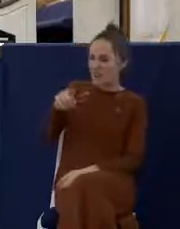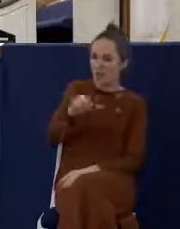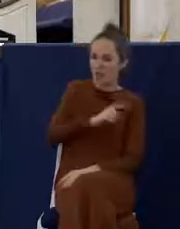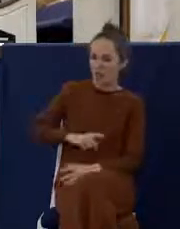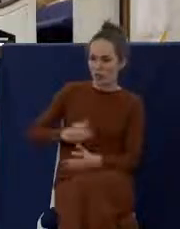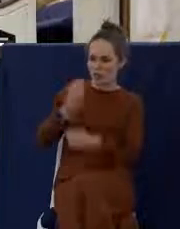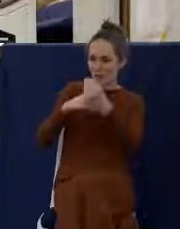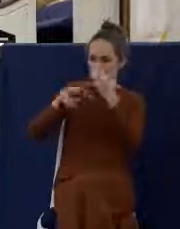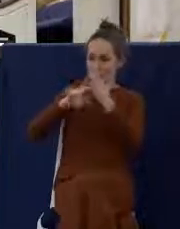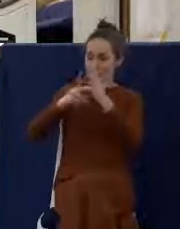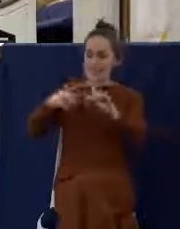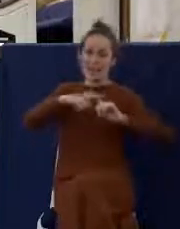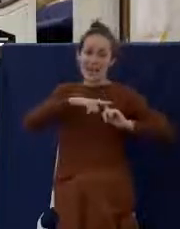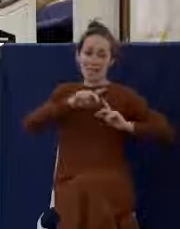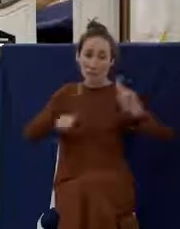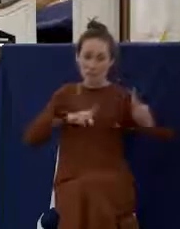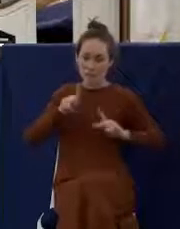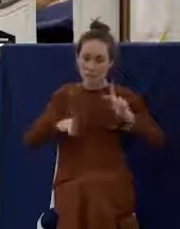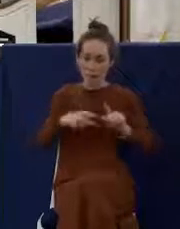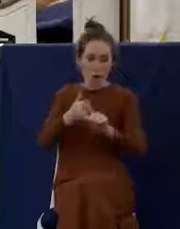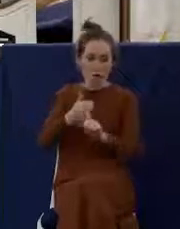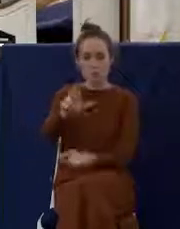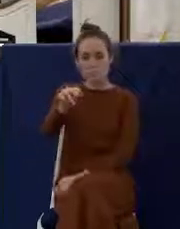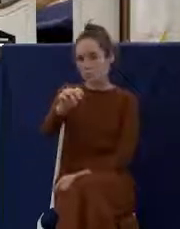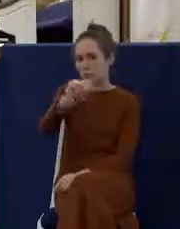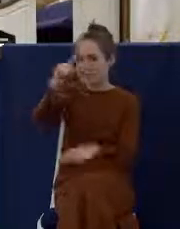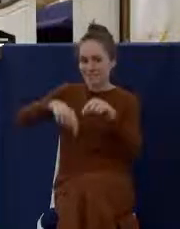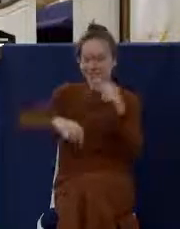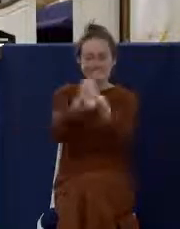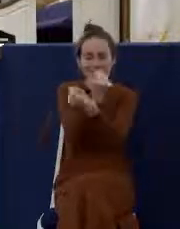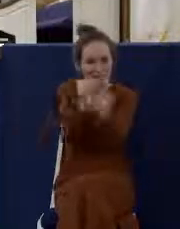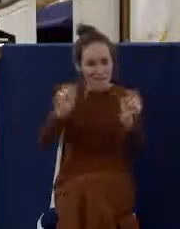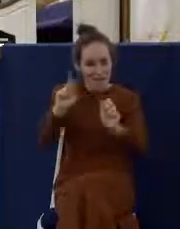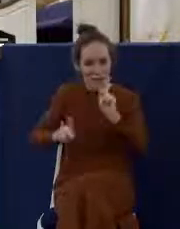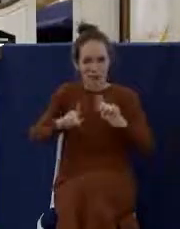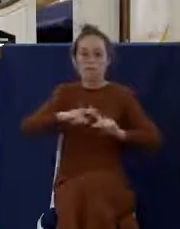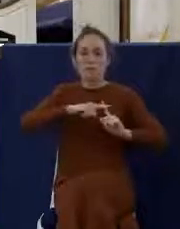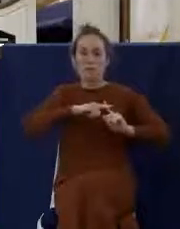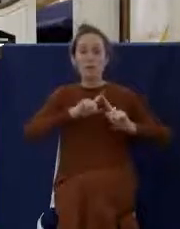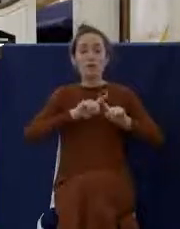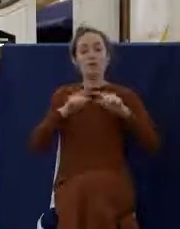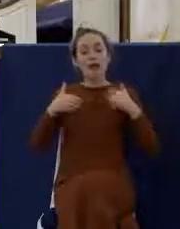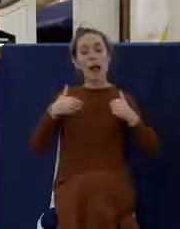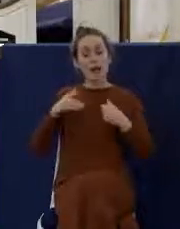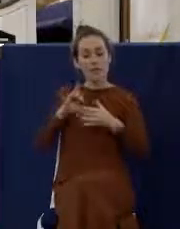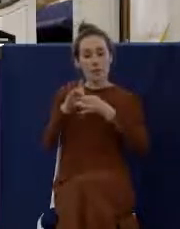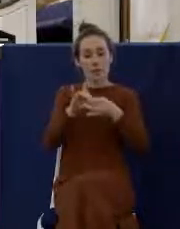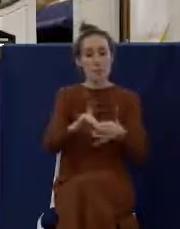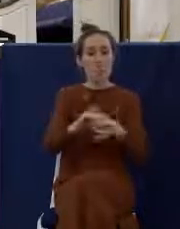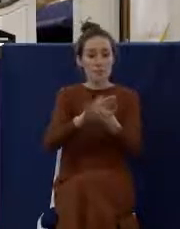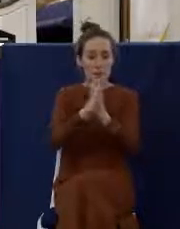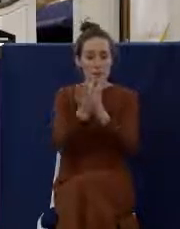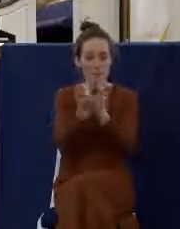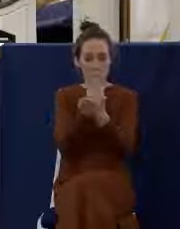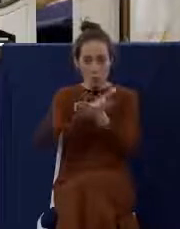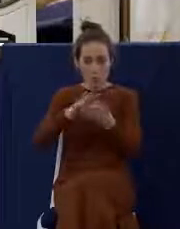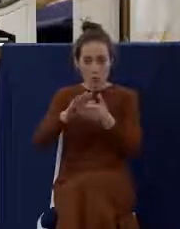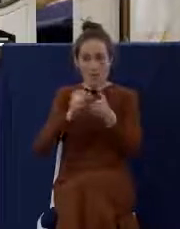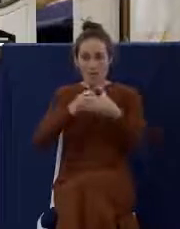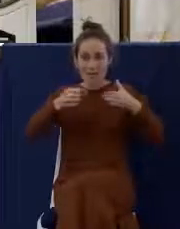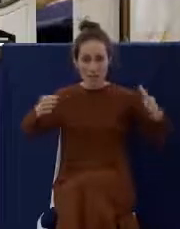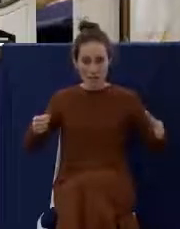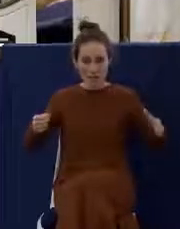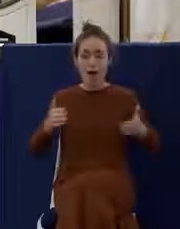to it. does not save anyone, but yet it has a sanctifying element to it in that it helps us in this process